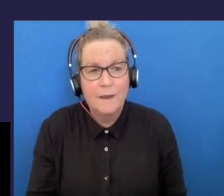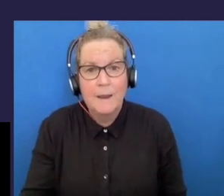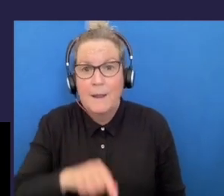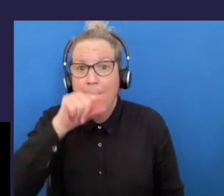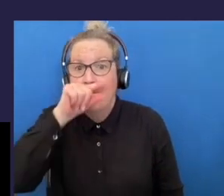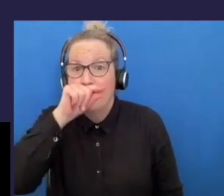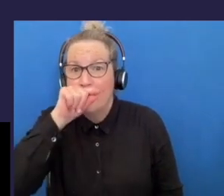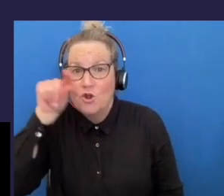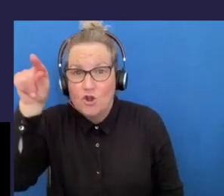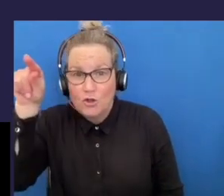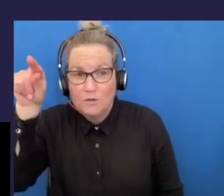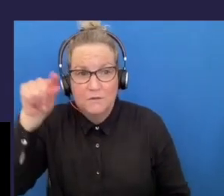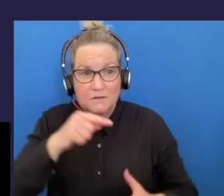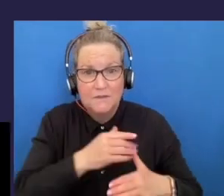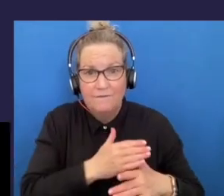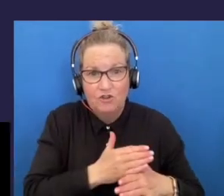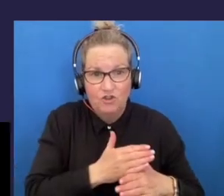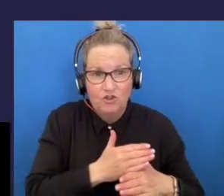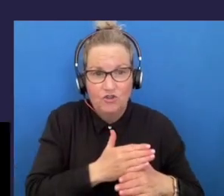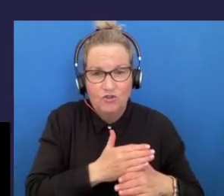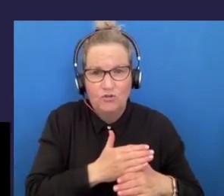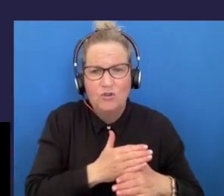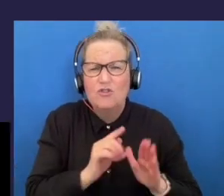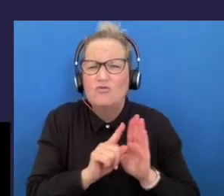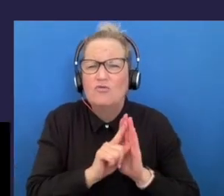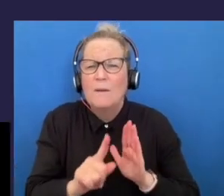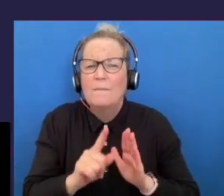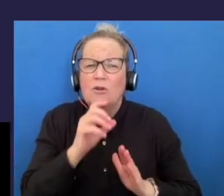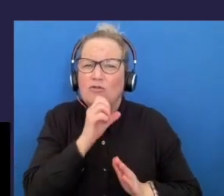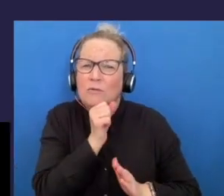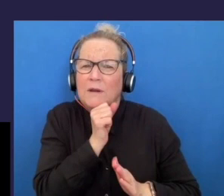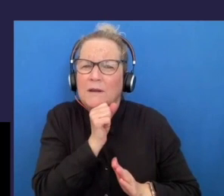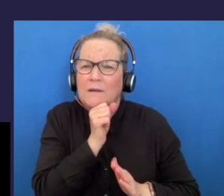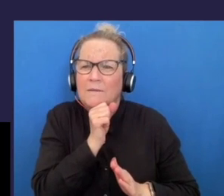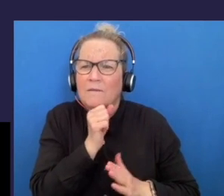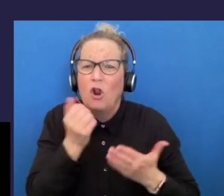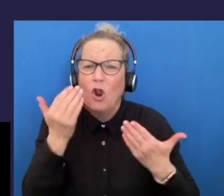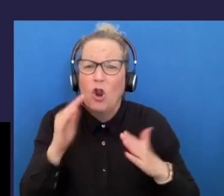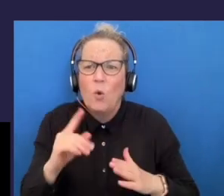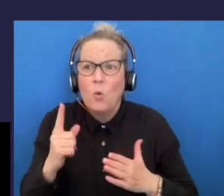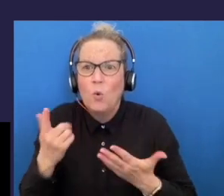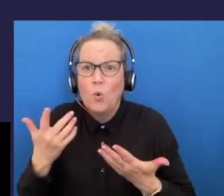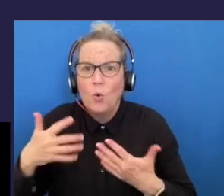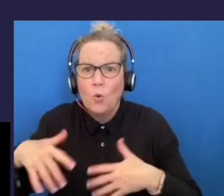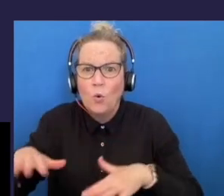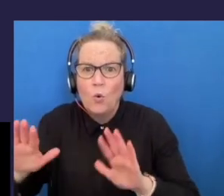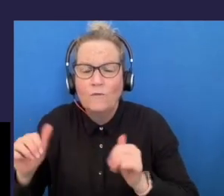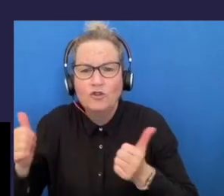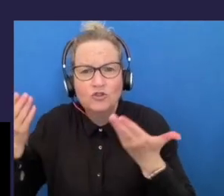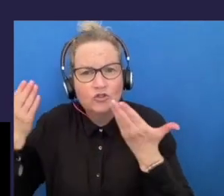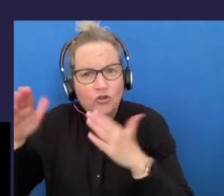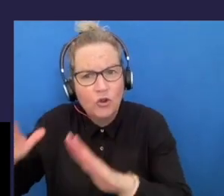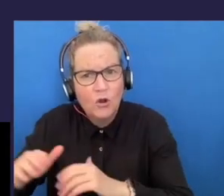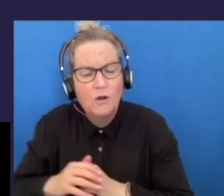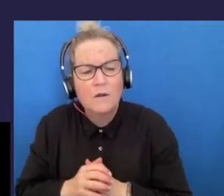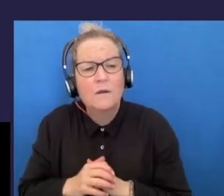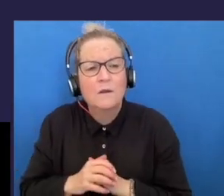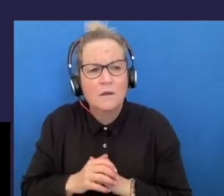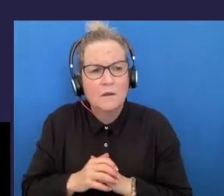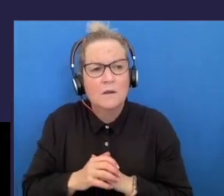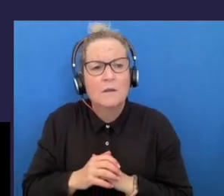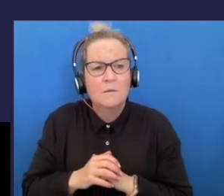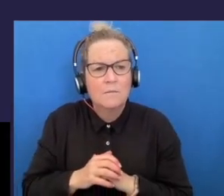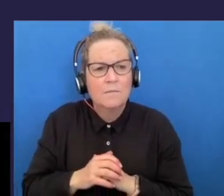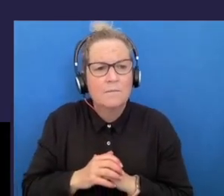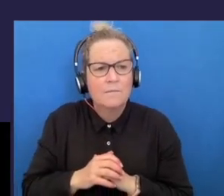two meanings first one the grief and loss those that we lost are always in our heart memory and sometimes in our veins second